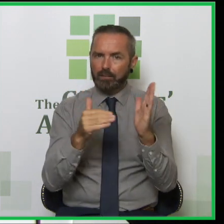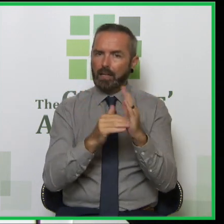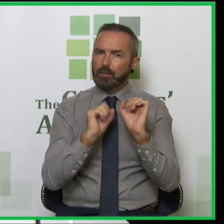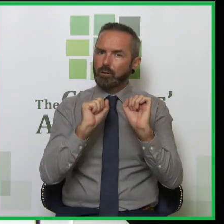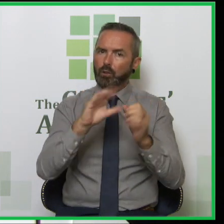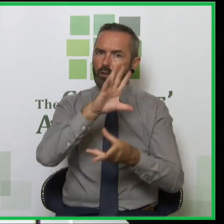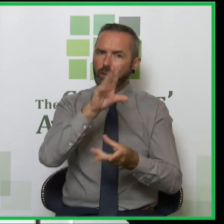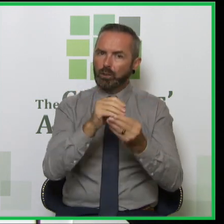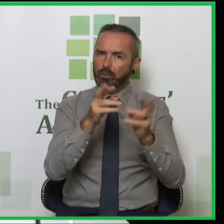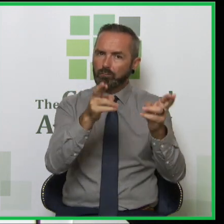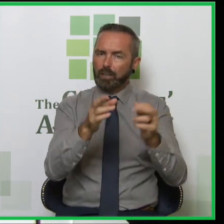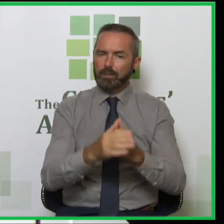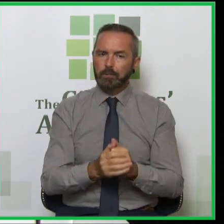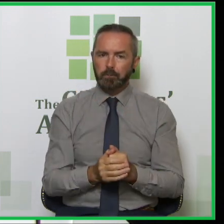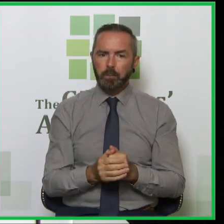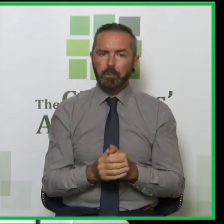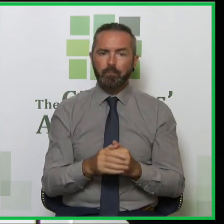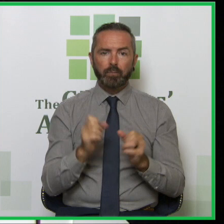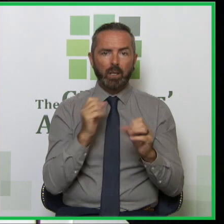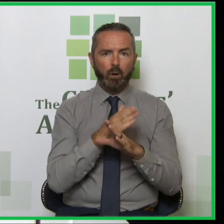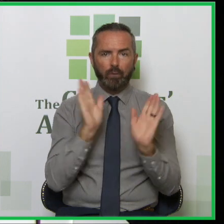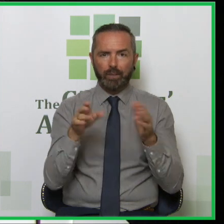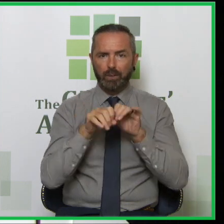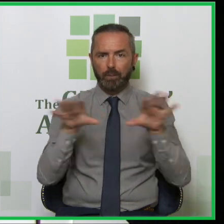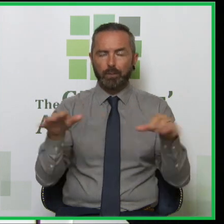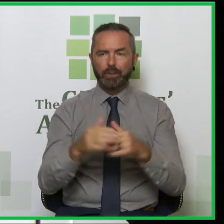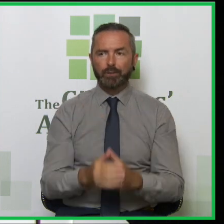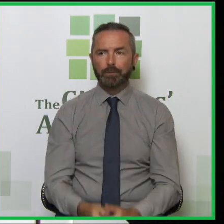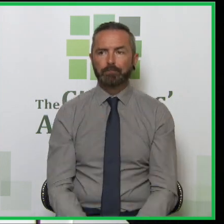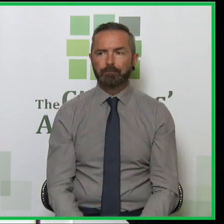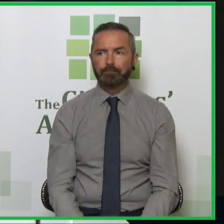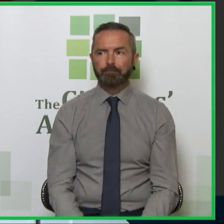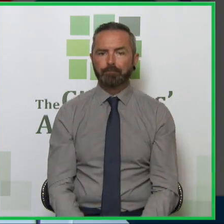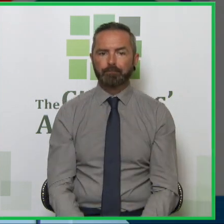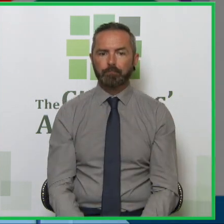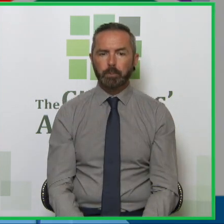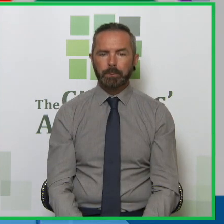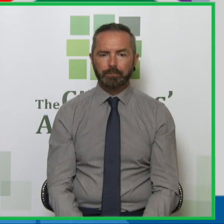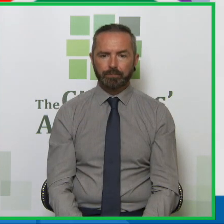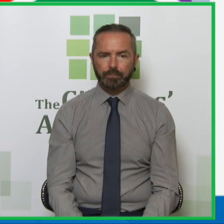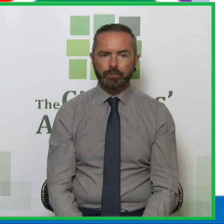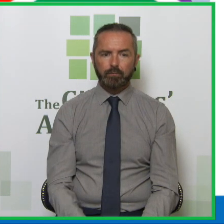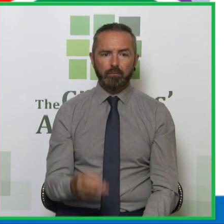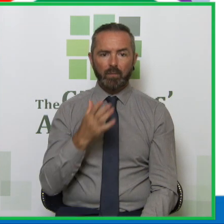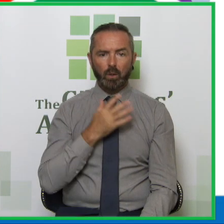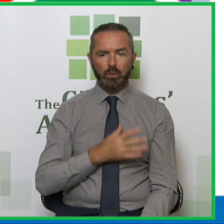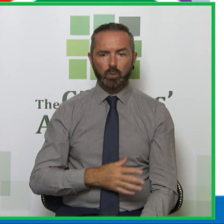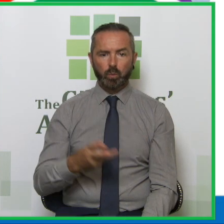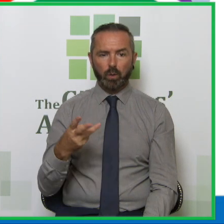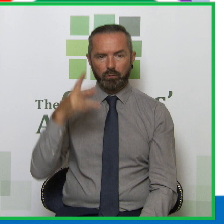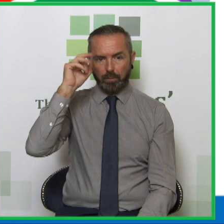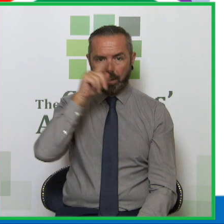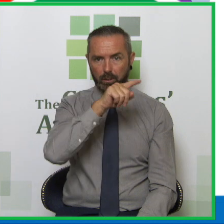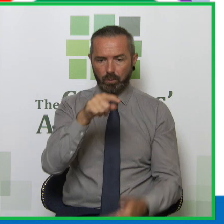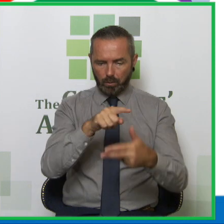are correct here. These are all published works. So I'm going to just remind you of my three